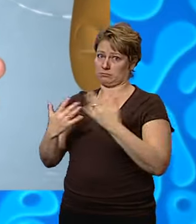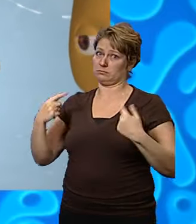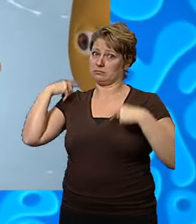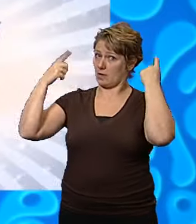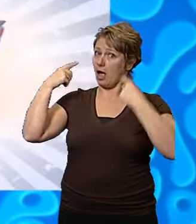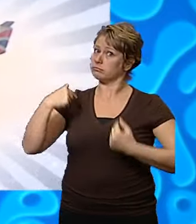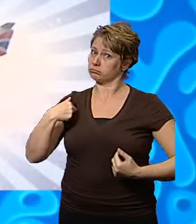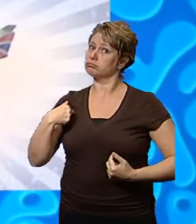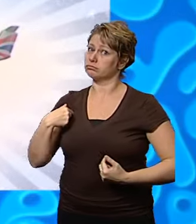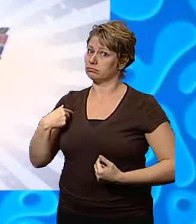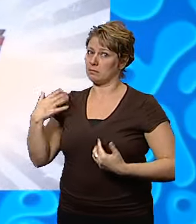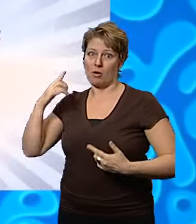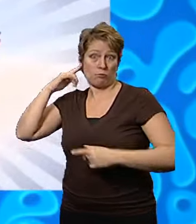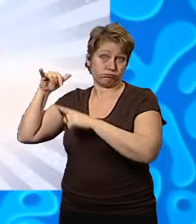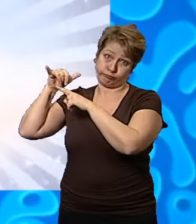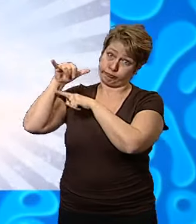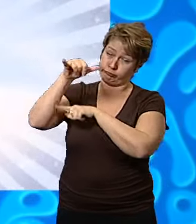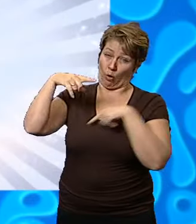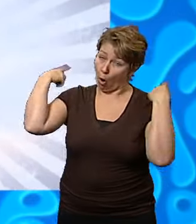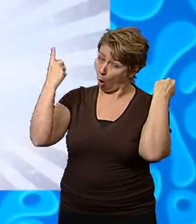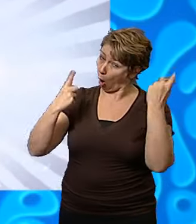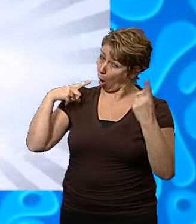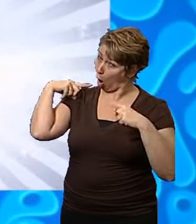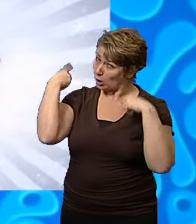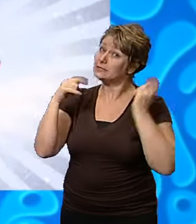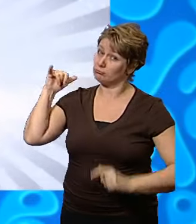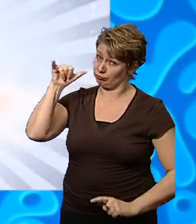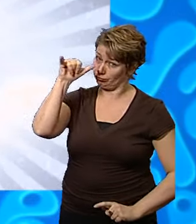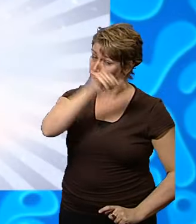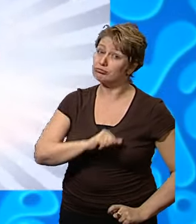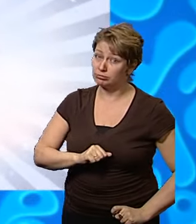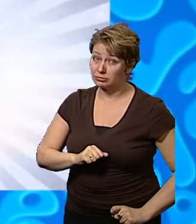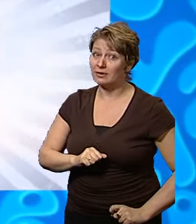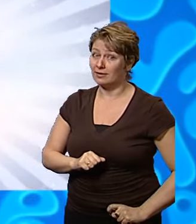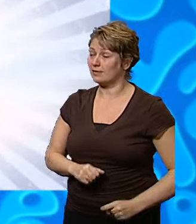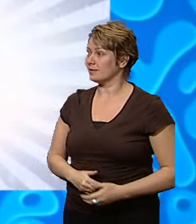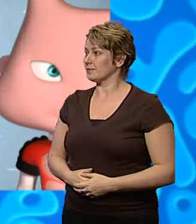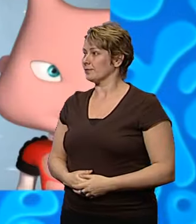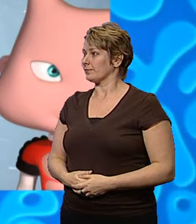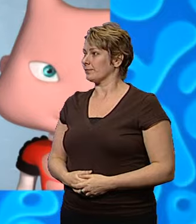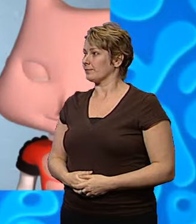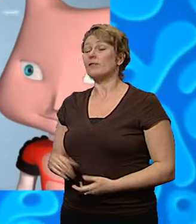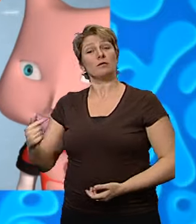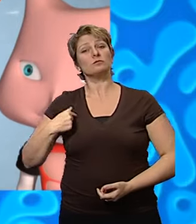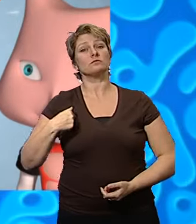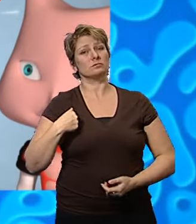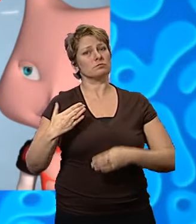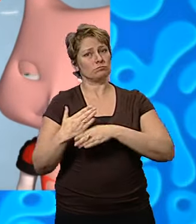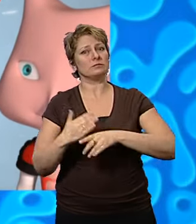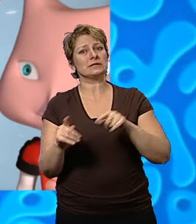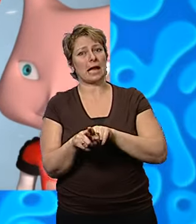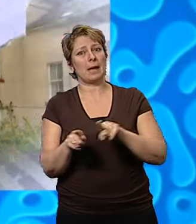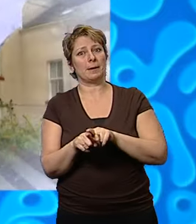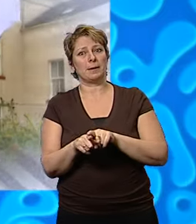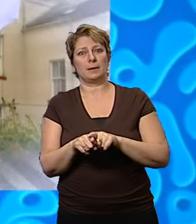keep me busy. Especially when the aeroplane went overhead, it made such a loud noise. Well, I was working hard